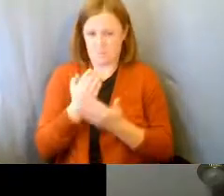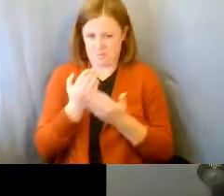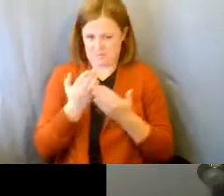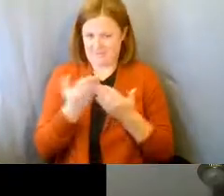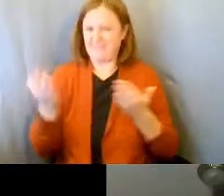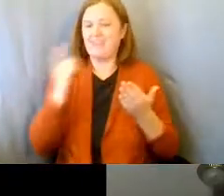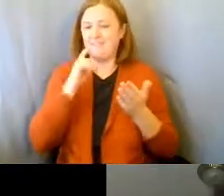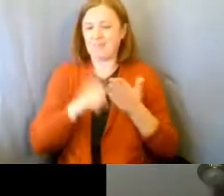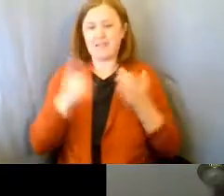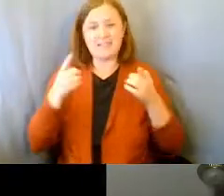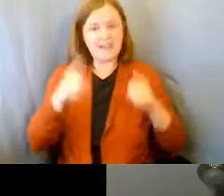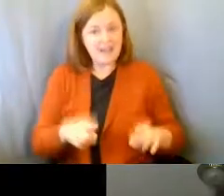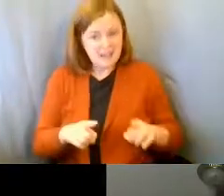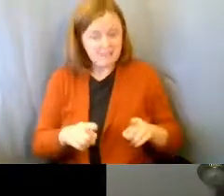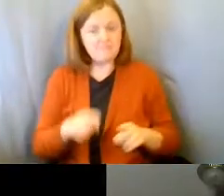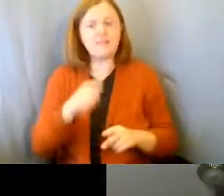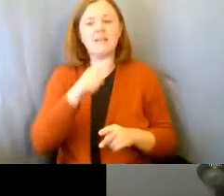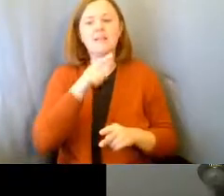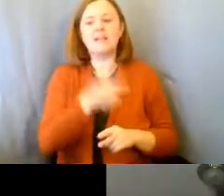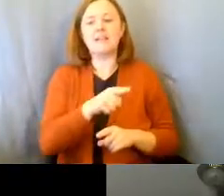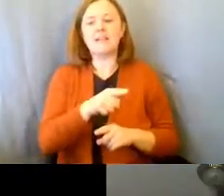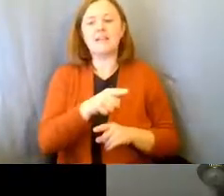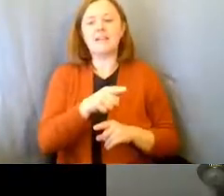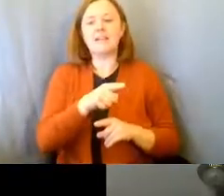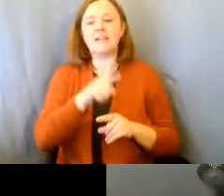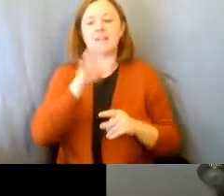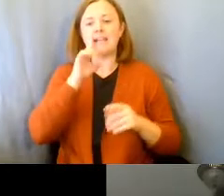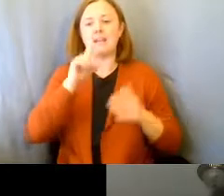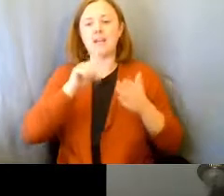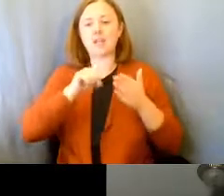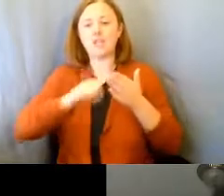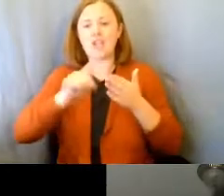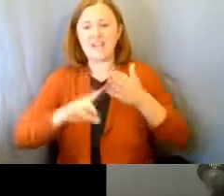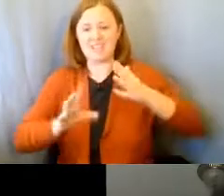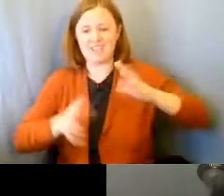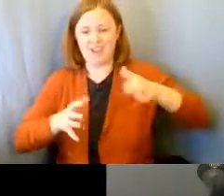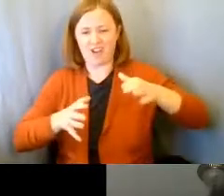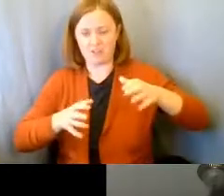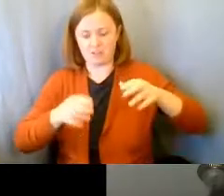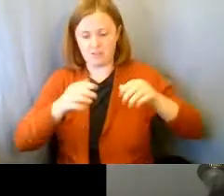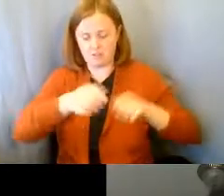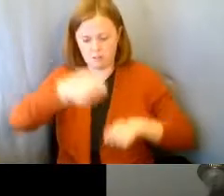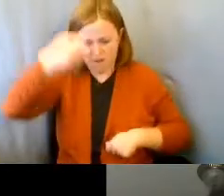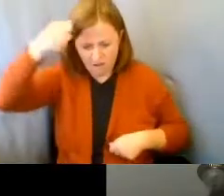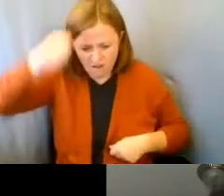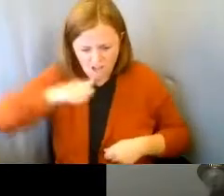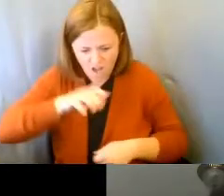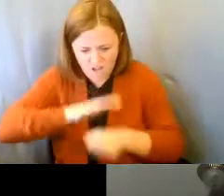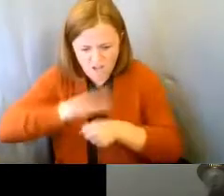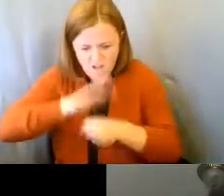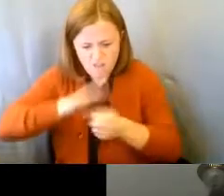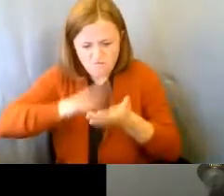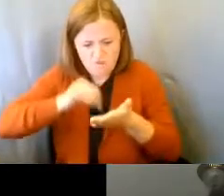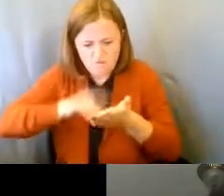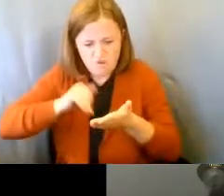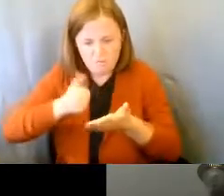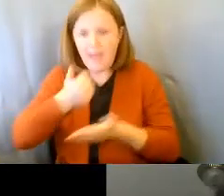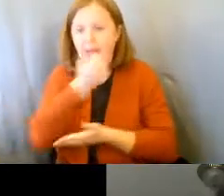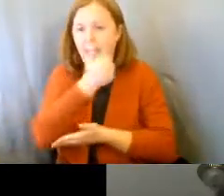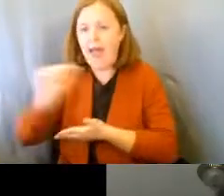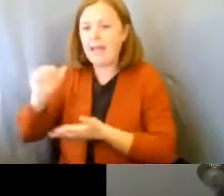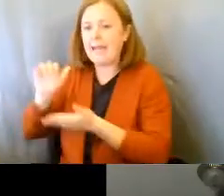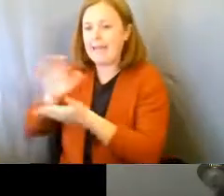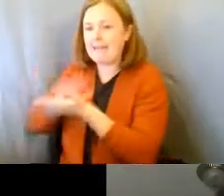is that he checks his laundry all the time. And if it's not sudsing enough, he'll take any cleaning